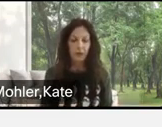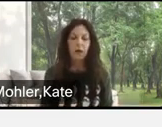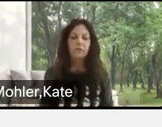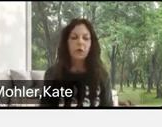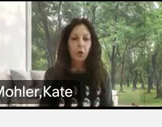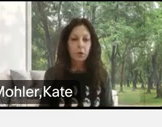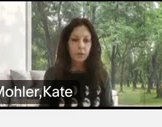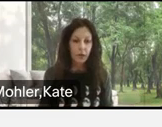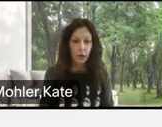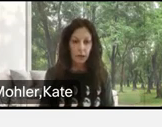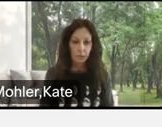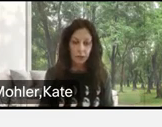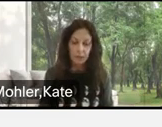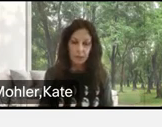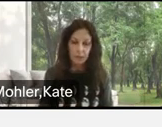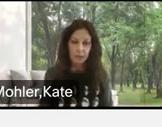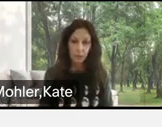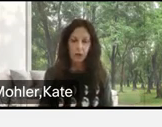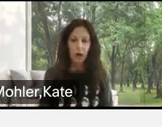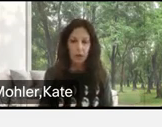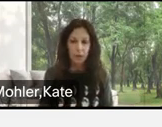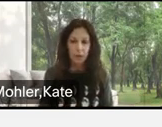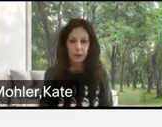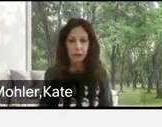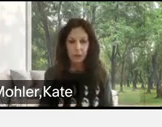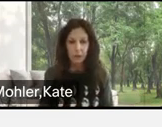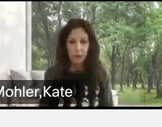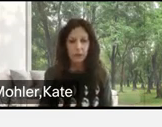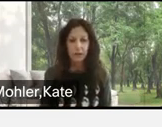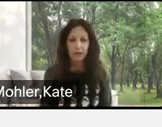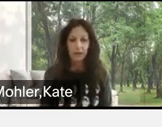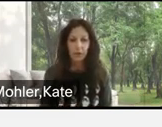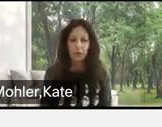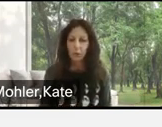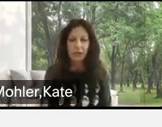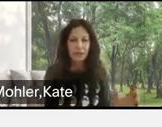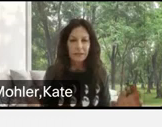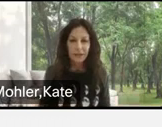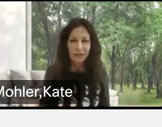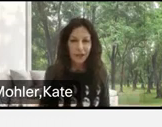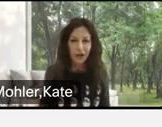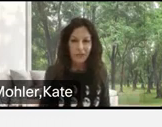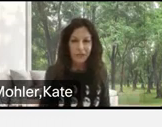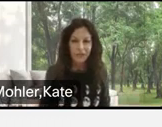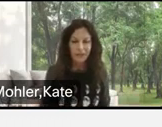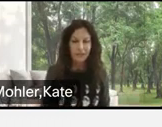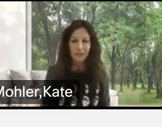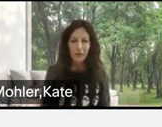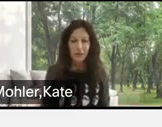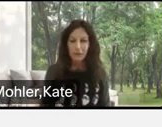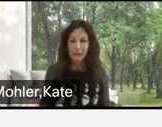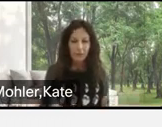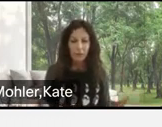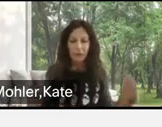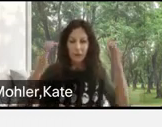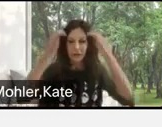Of course, there are emergencies, we all experience those, you know, we get stuck in our offices, you